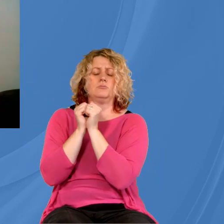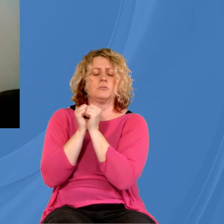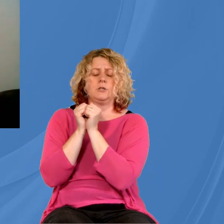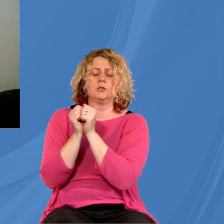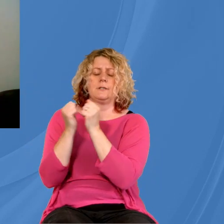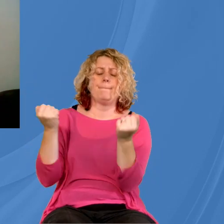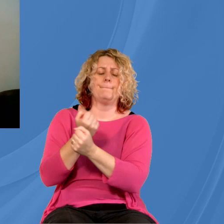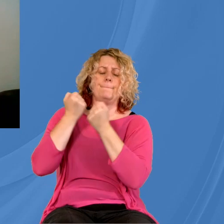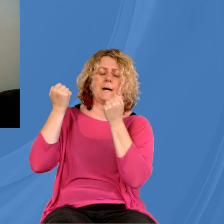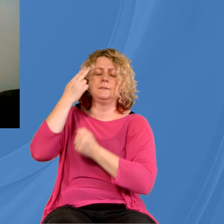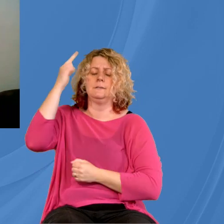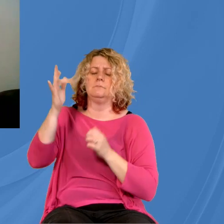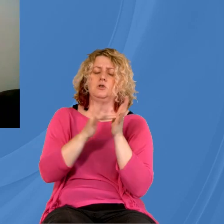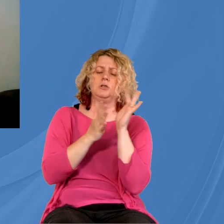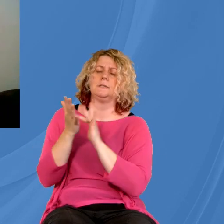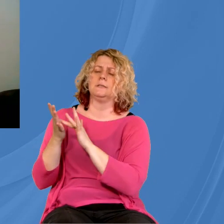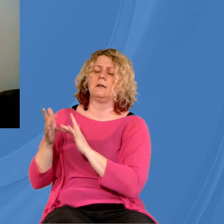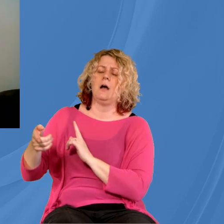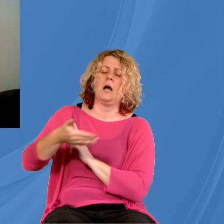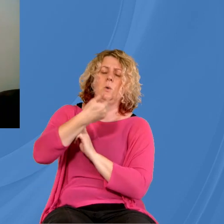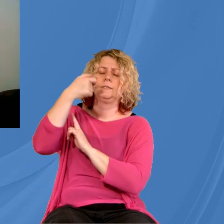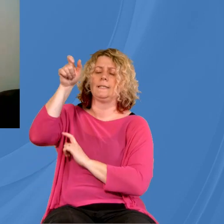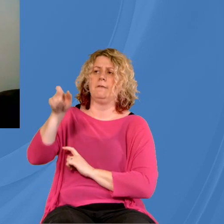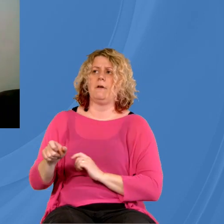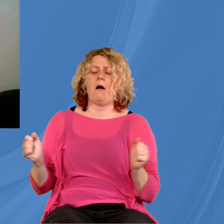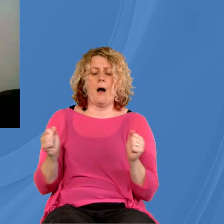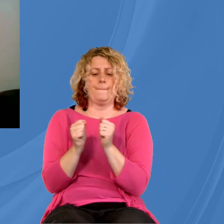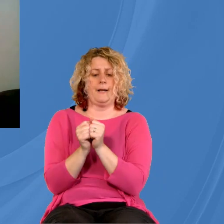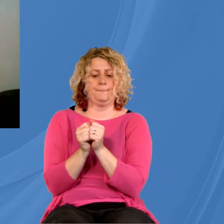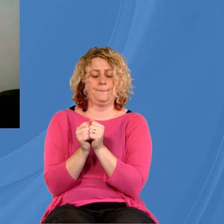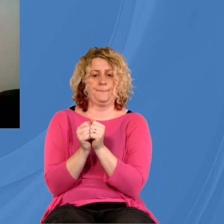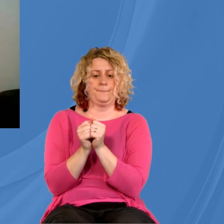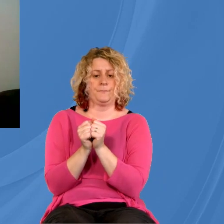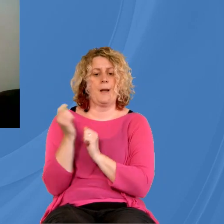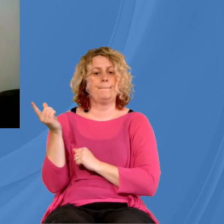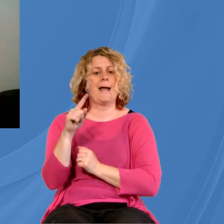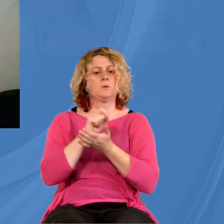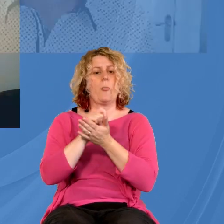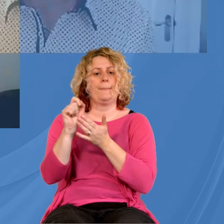Saviour. Amen. And now back to John T and Anna in the Pencil Factory.